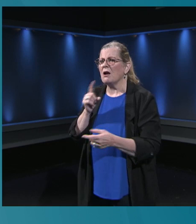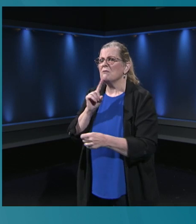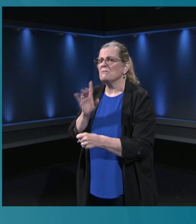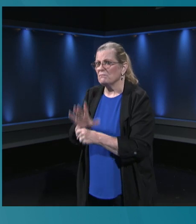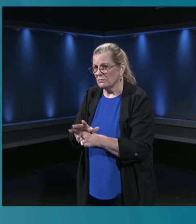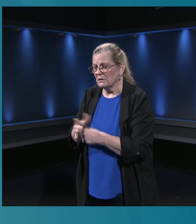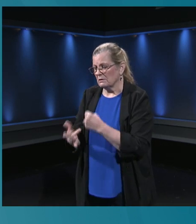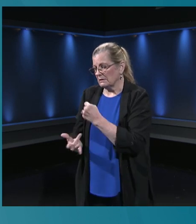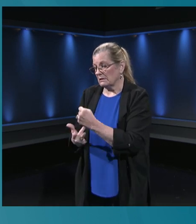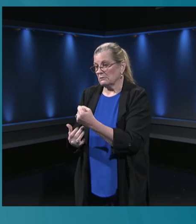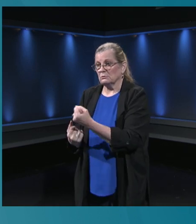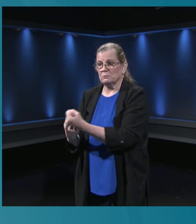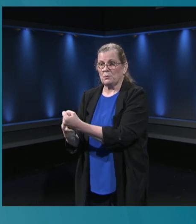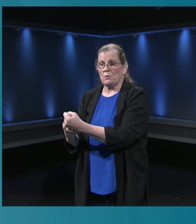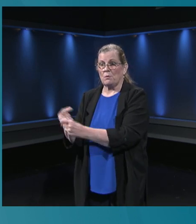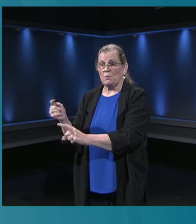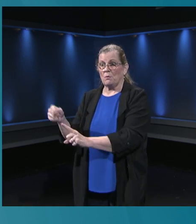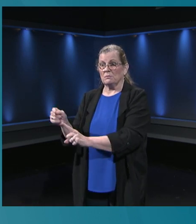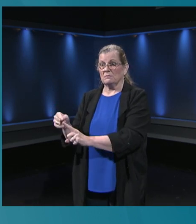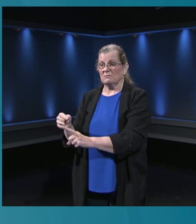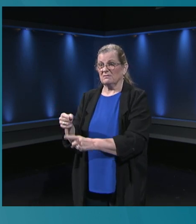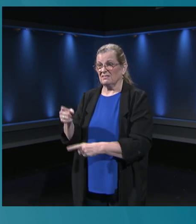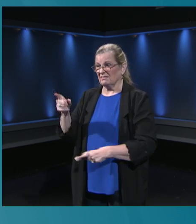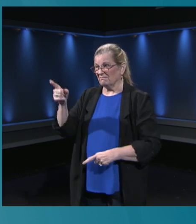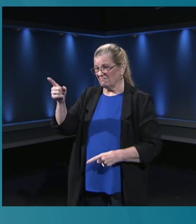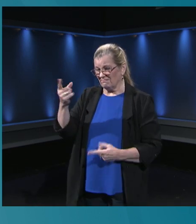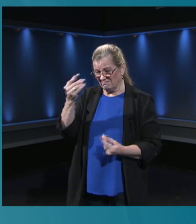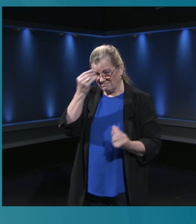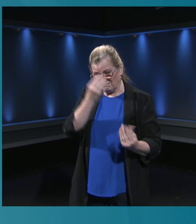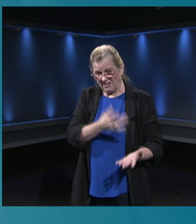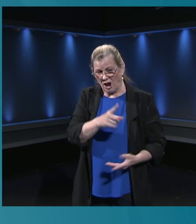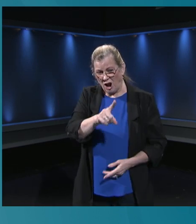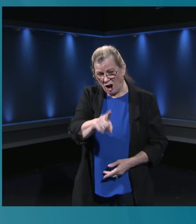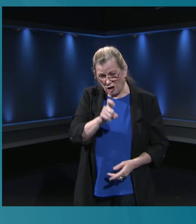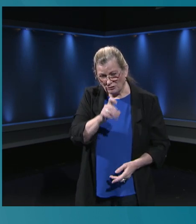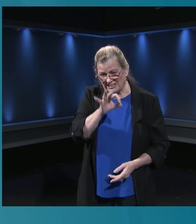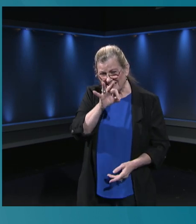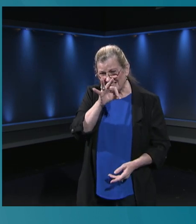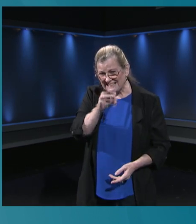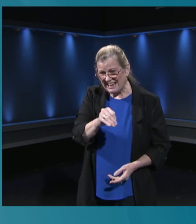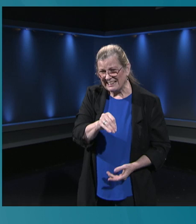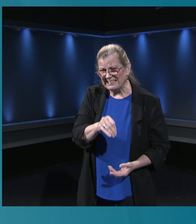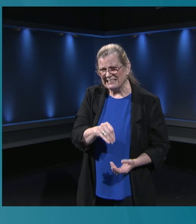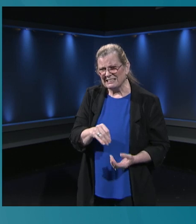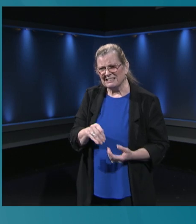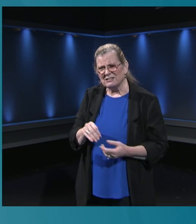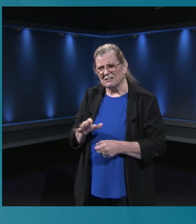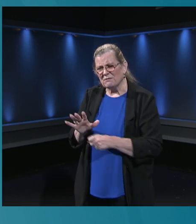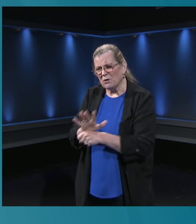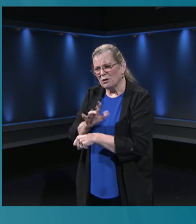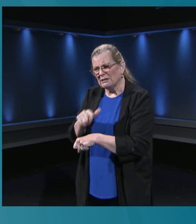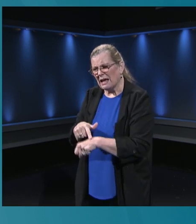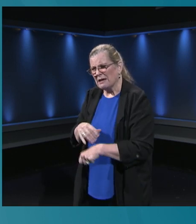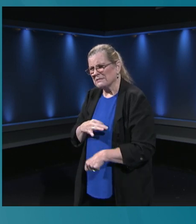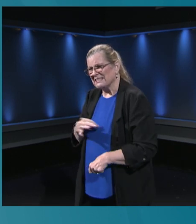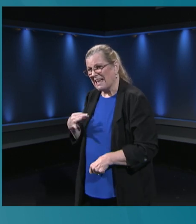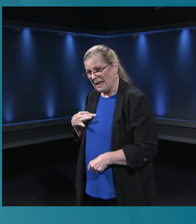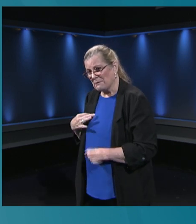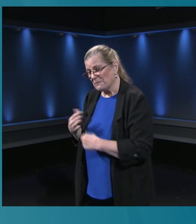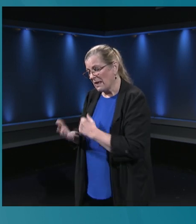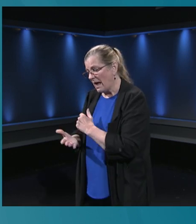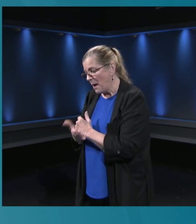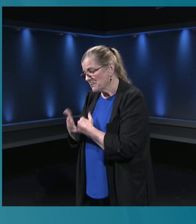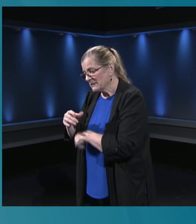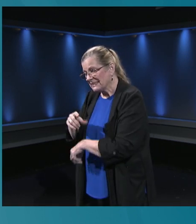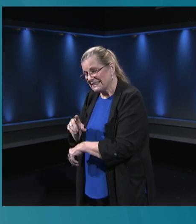There's actually almost 190,000 kids in the county. How many full time staff are there for help desk? How many of the tech